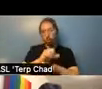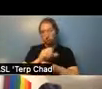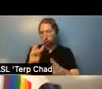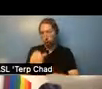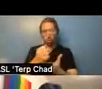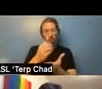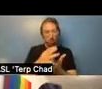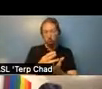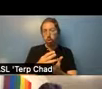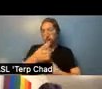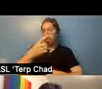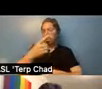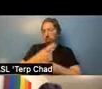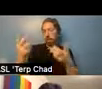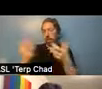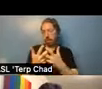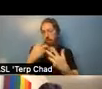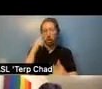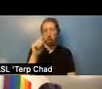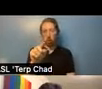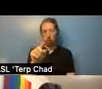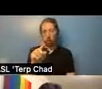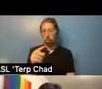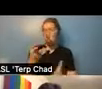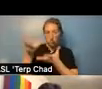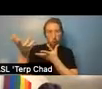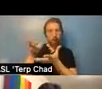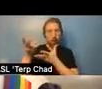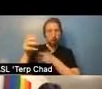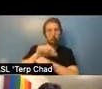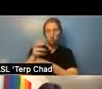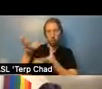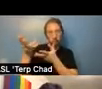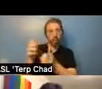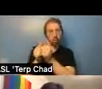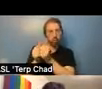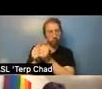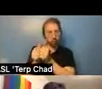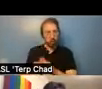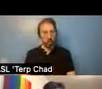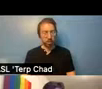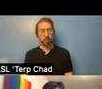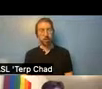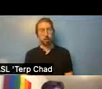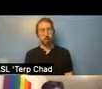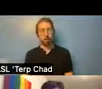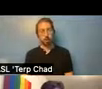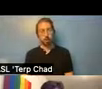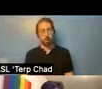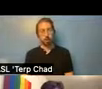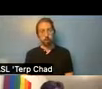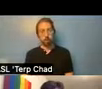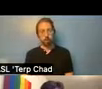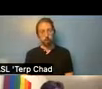always be done over the consent and involvement of tenants when you're, um, you know, do working with, uh, the support of housing, uh, uh,